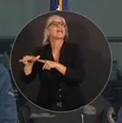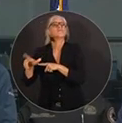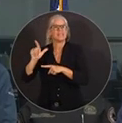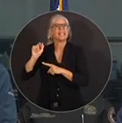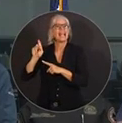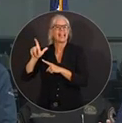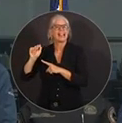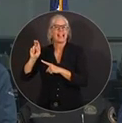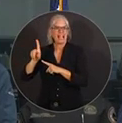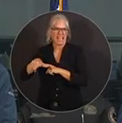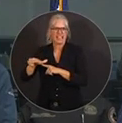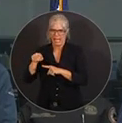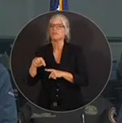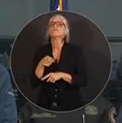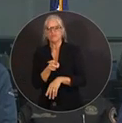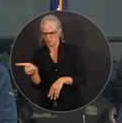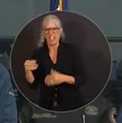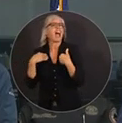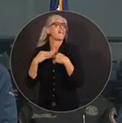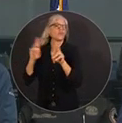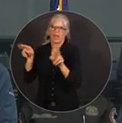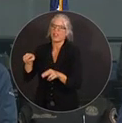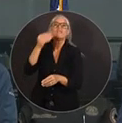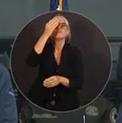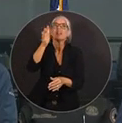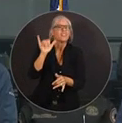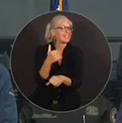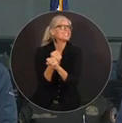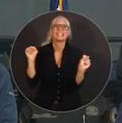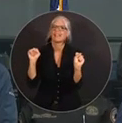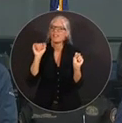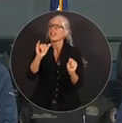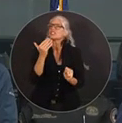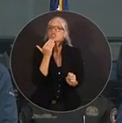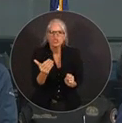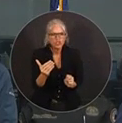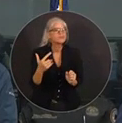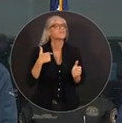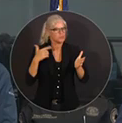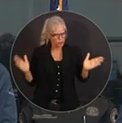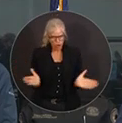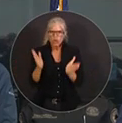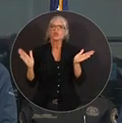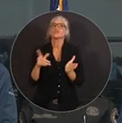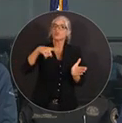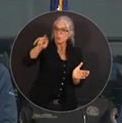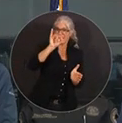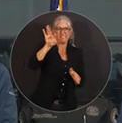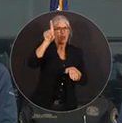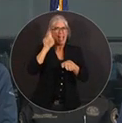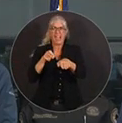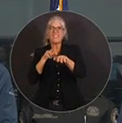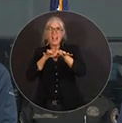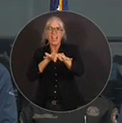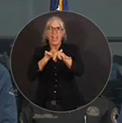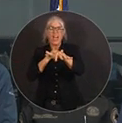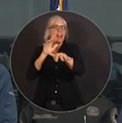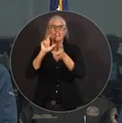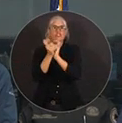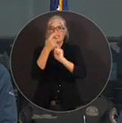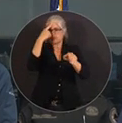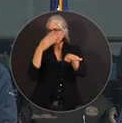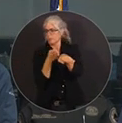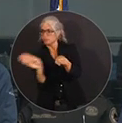back. That is an absolutely safe option to do, and we encourage, if that is necessary, for folks to be able to do it.